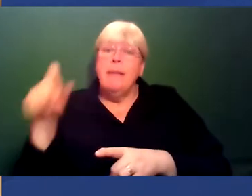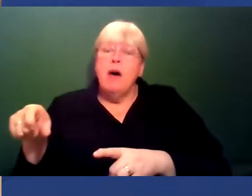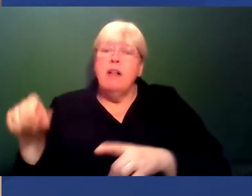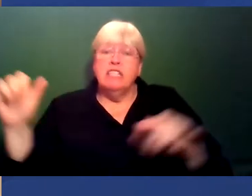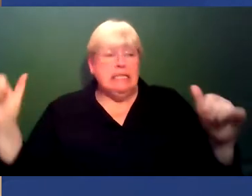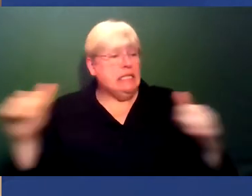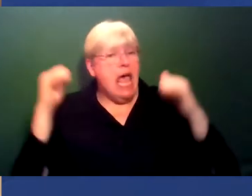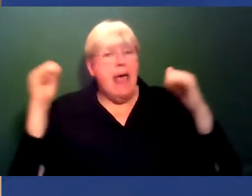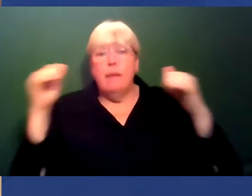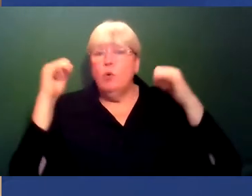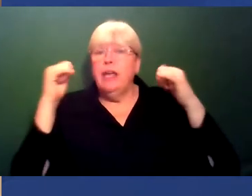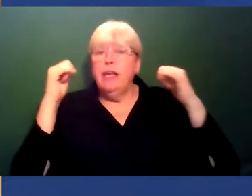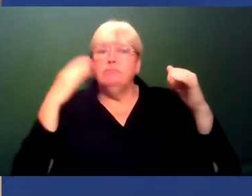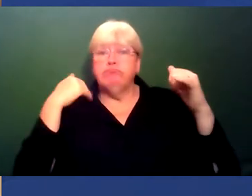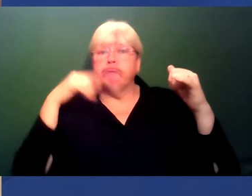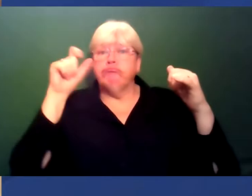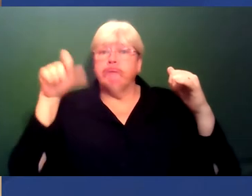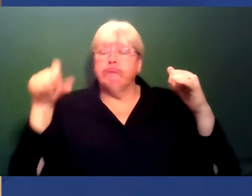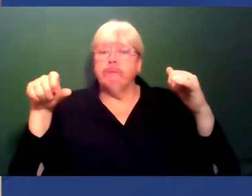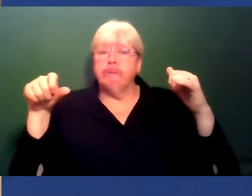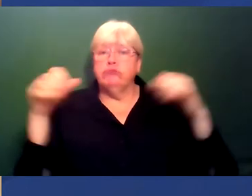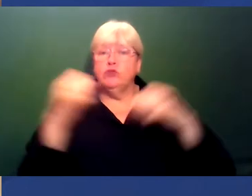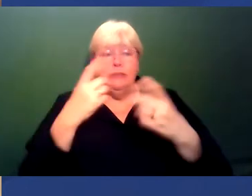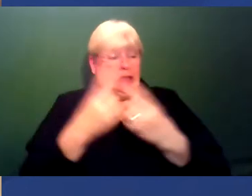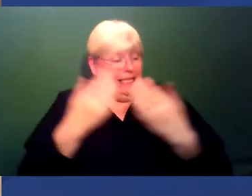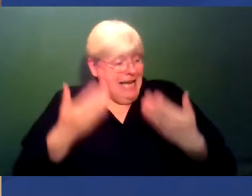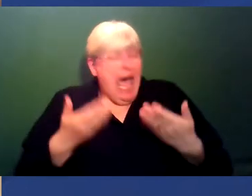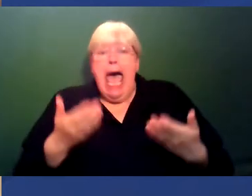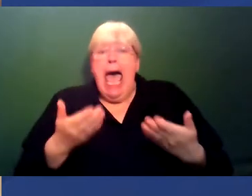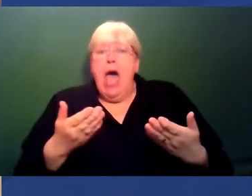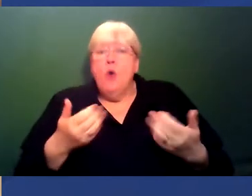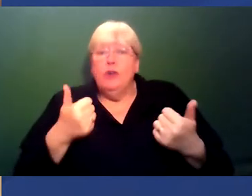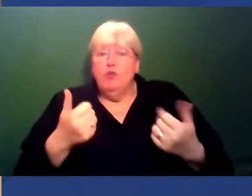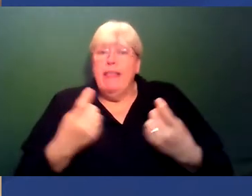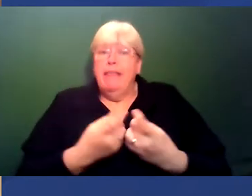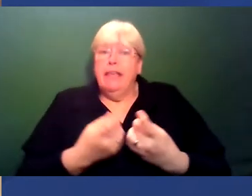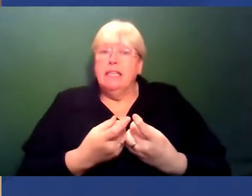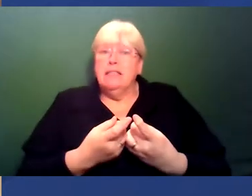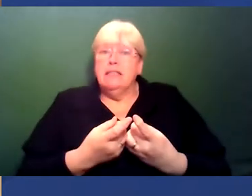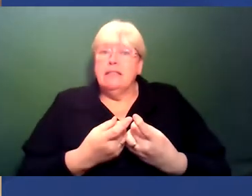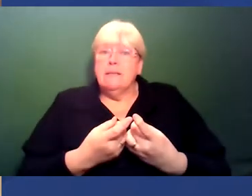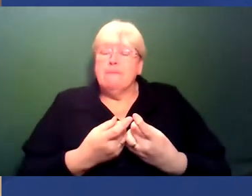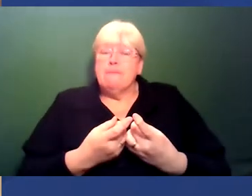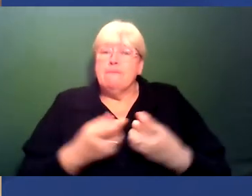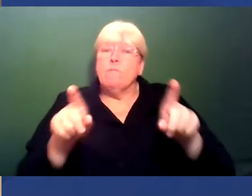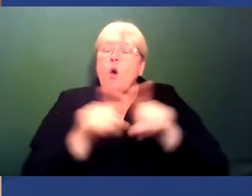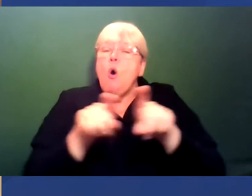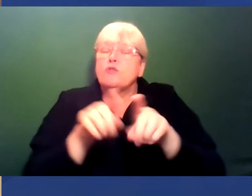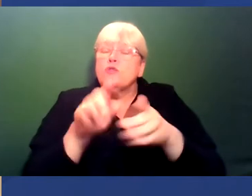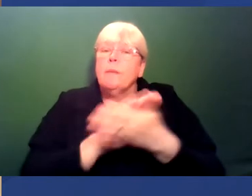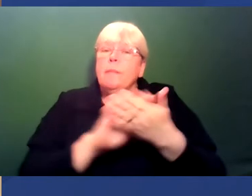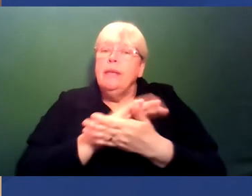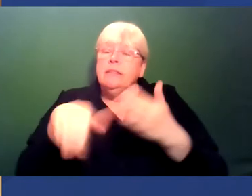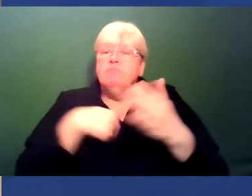you know, Black people who are presently doing great things. It also makes us look to the